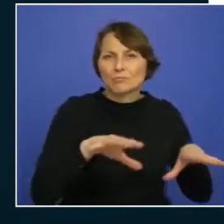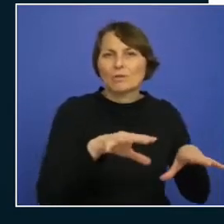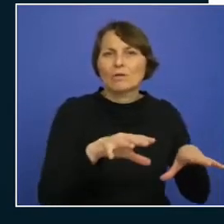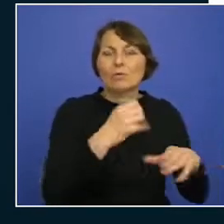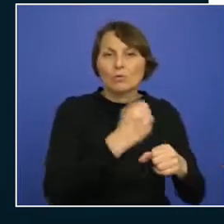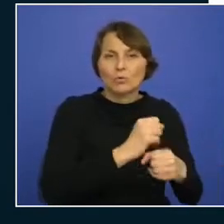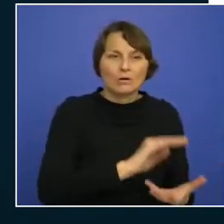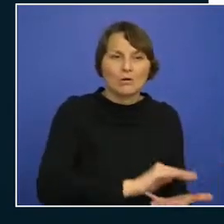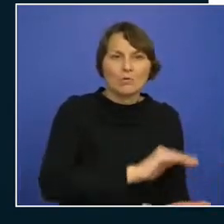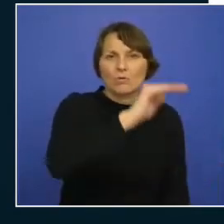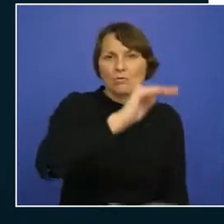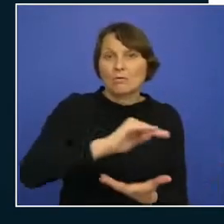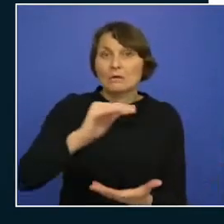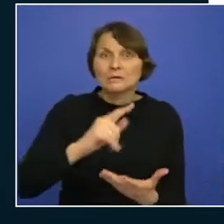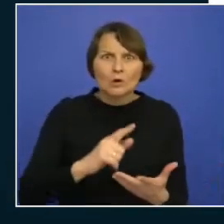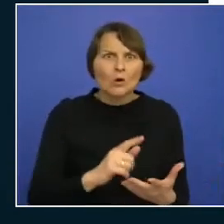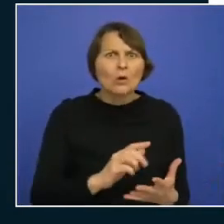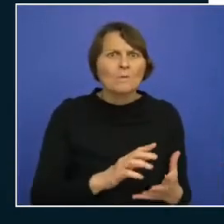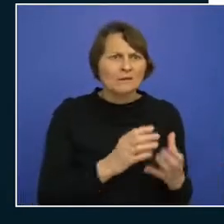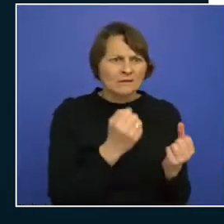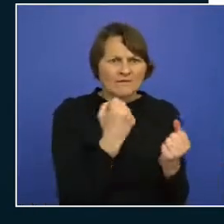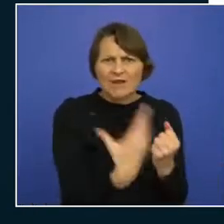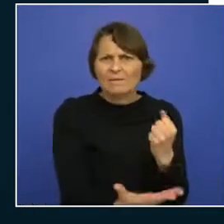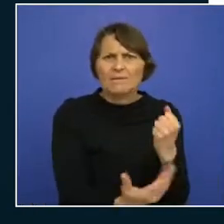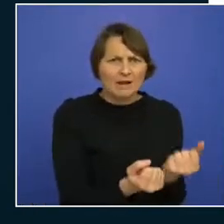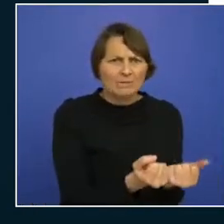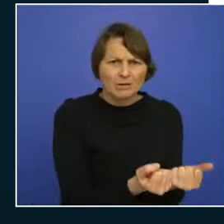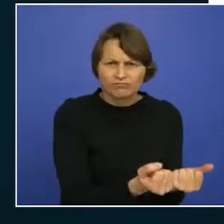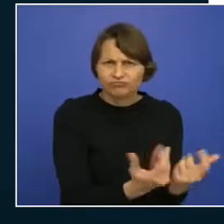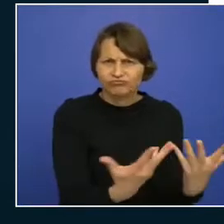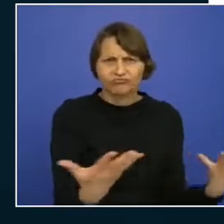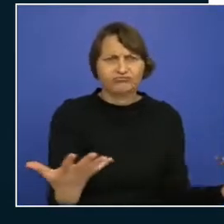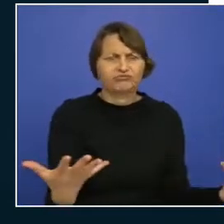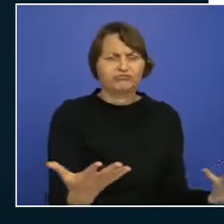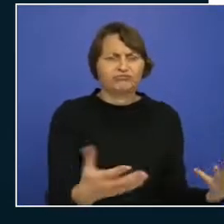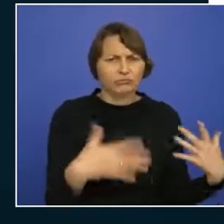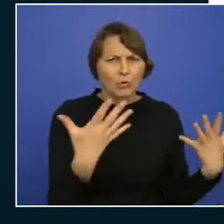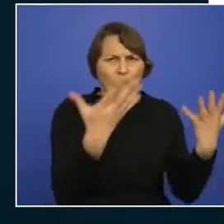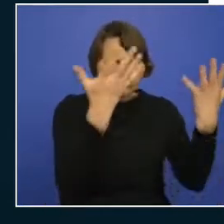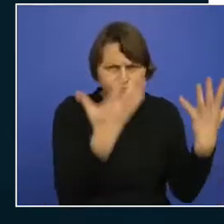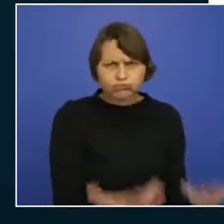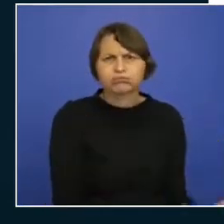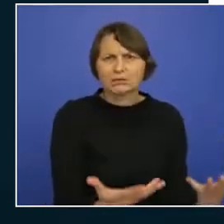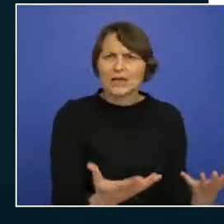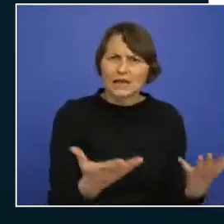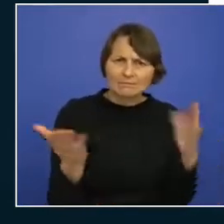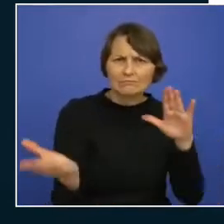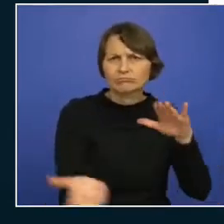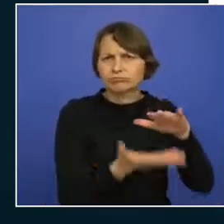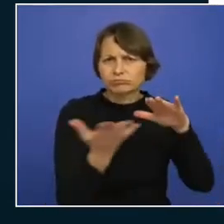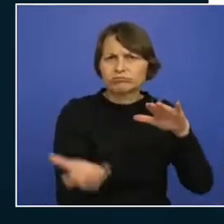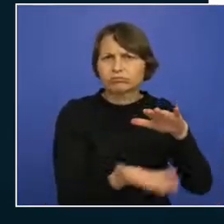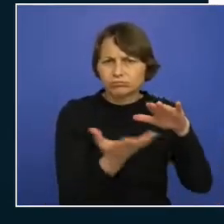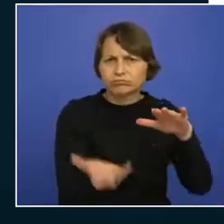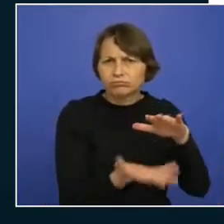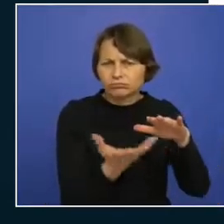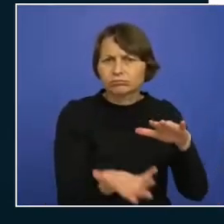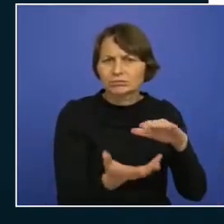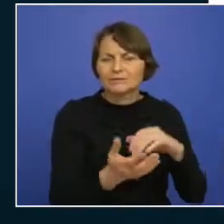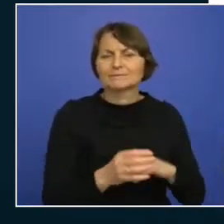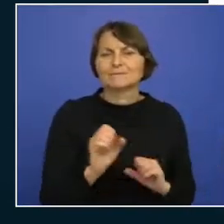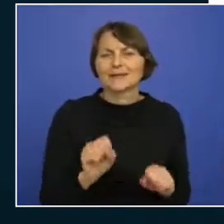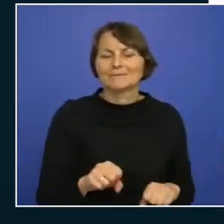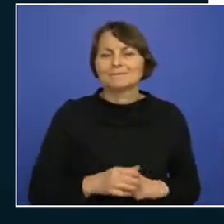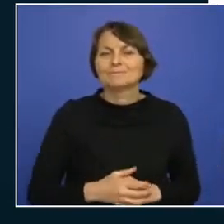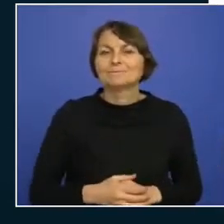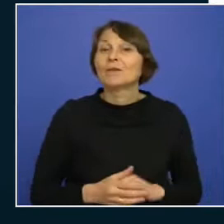extreme high availability or extreme availability so and for example the